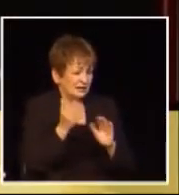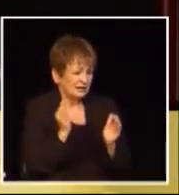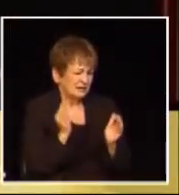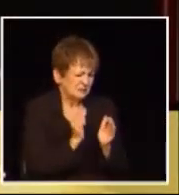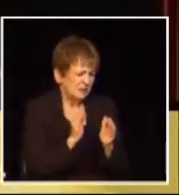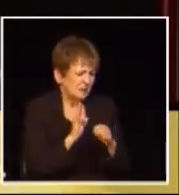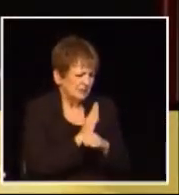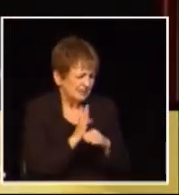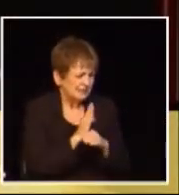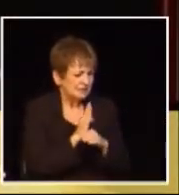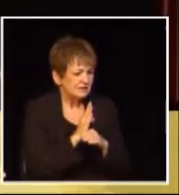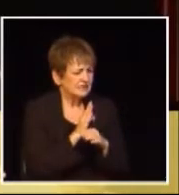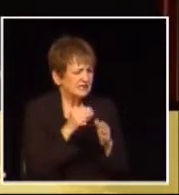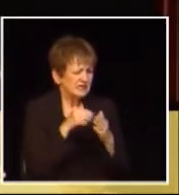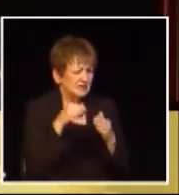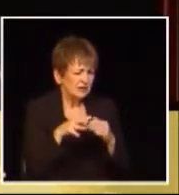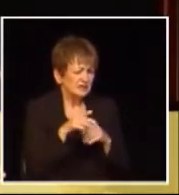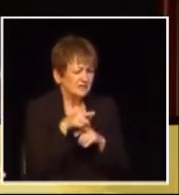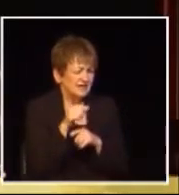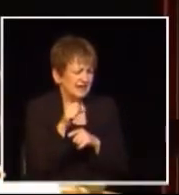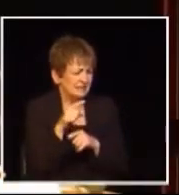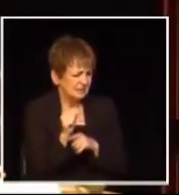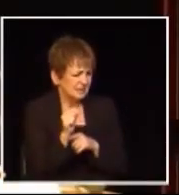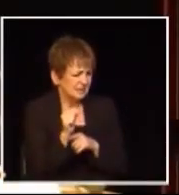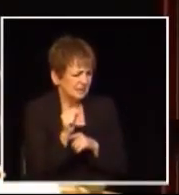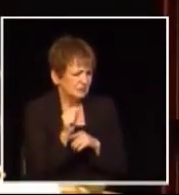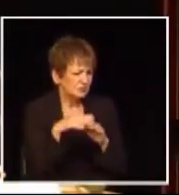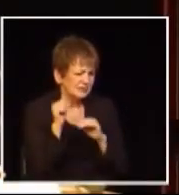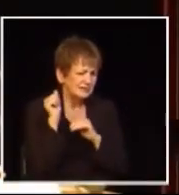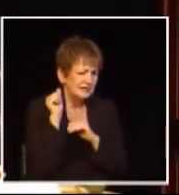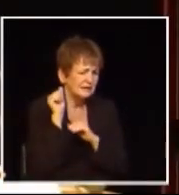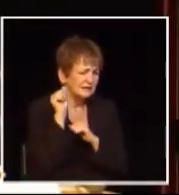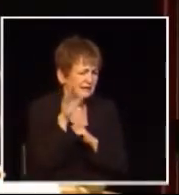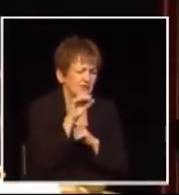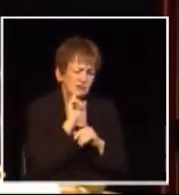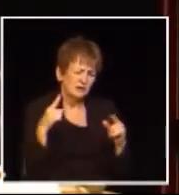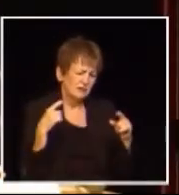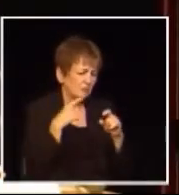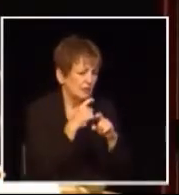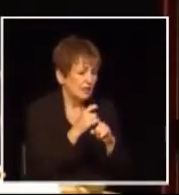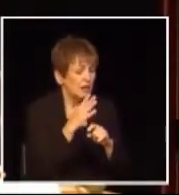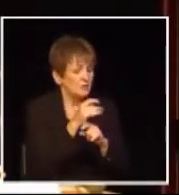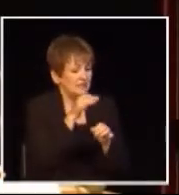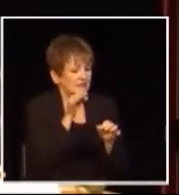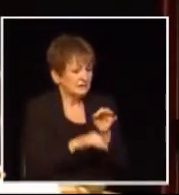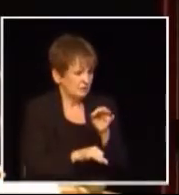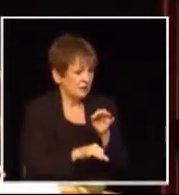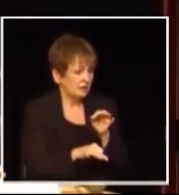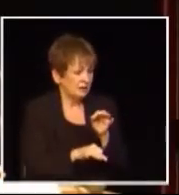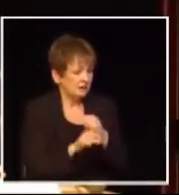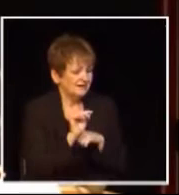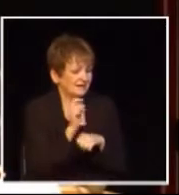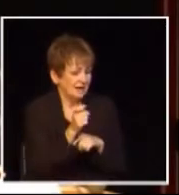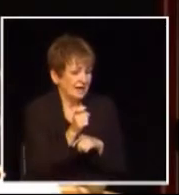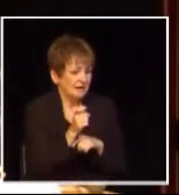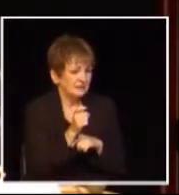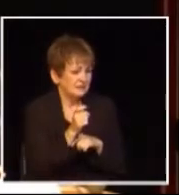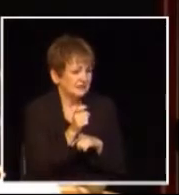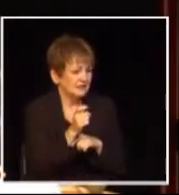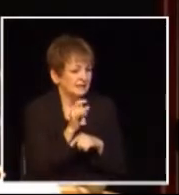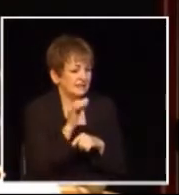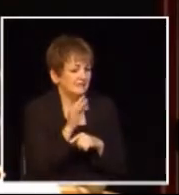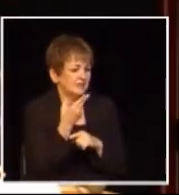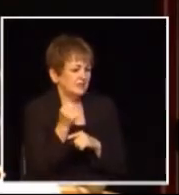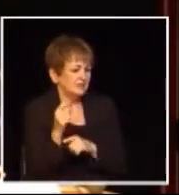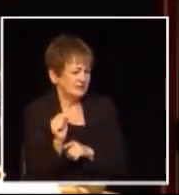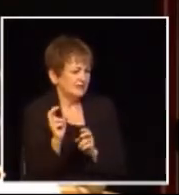complicated on PST to file those returns if you run a complicated business Mr. Delaney said it was a very simple tax when he